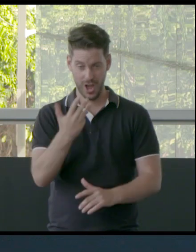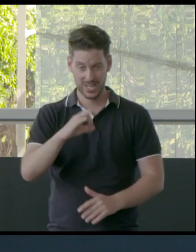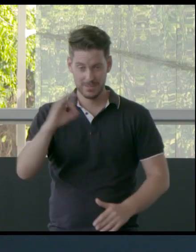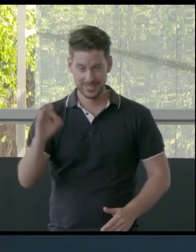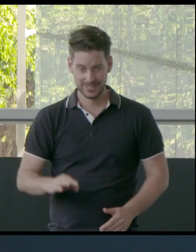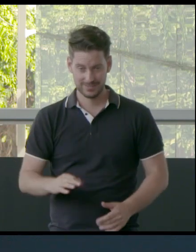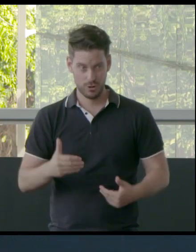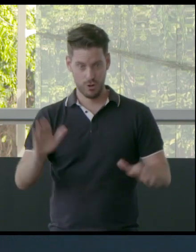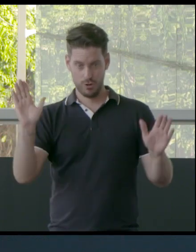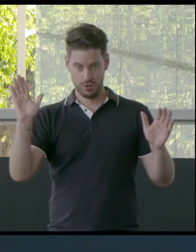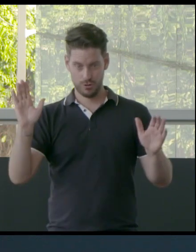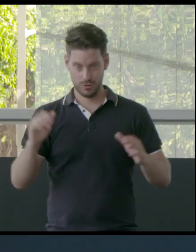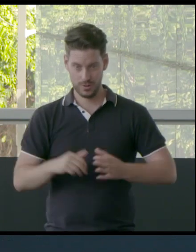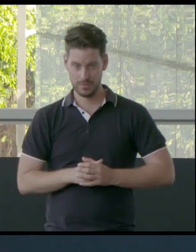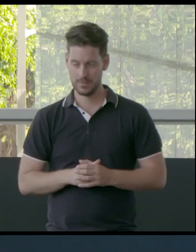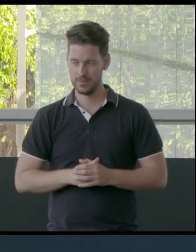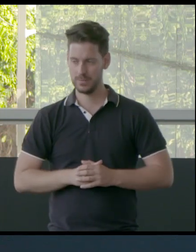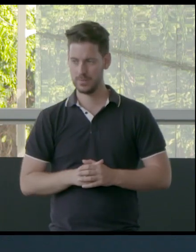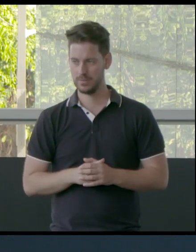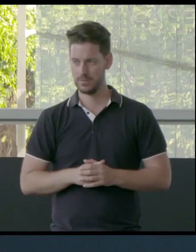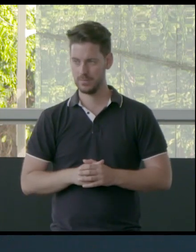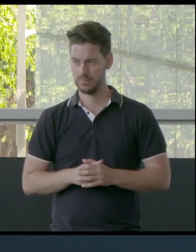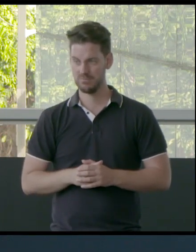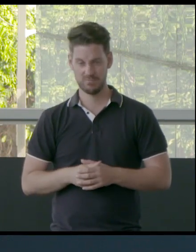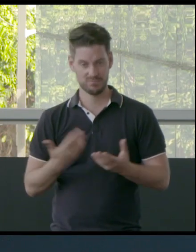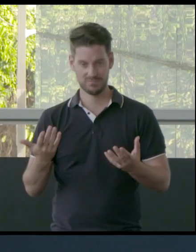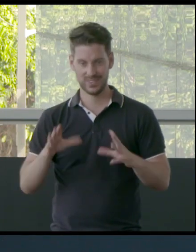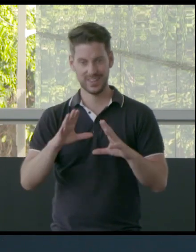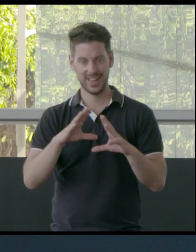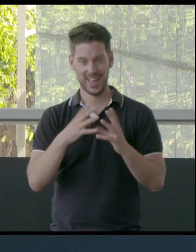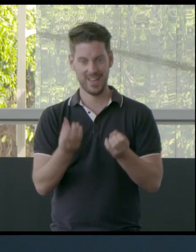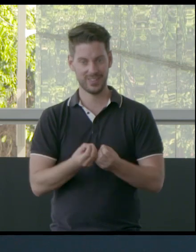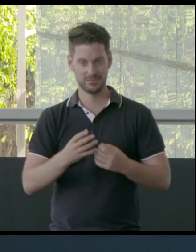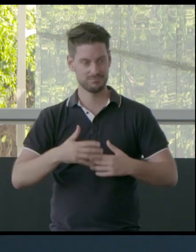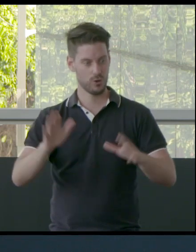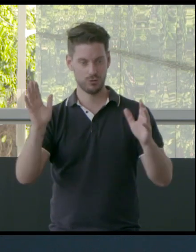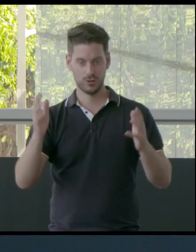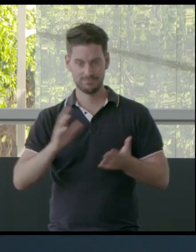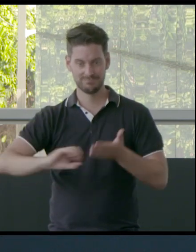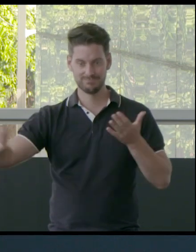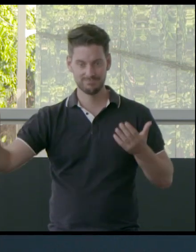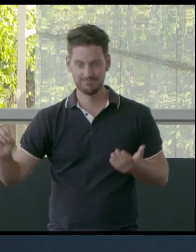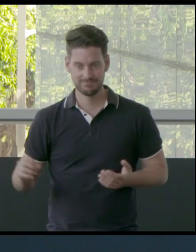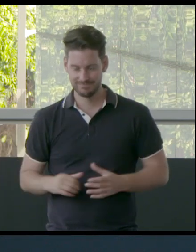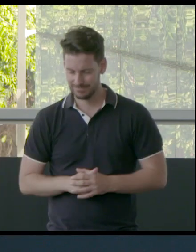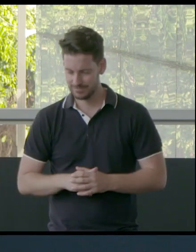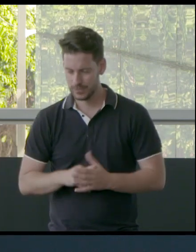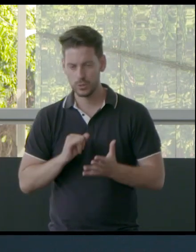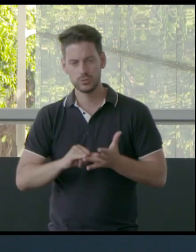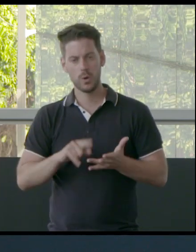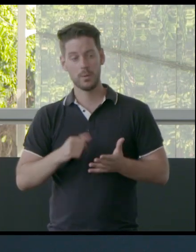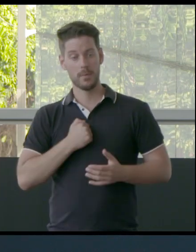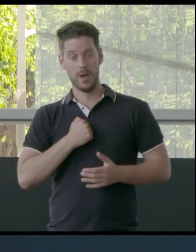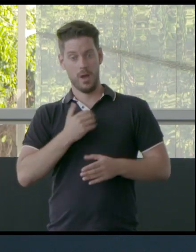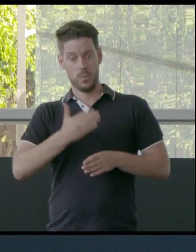know, yeah, everything has actually changed quite a lot. And, yeah, so this work